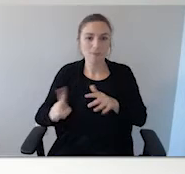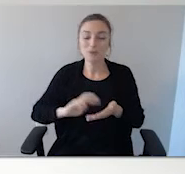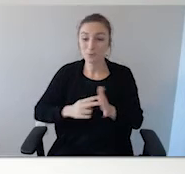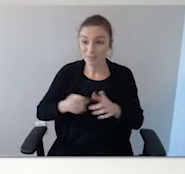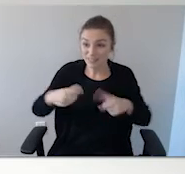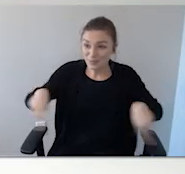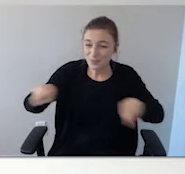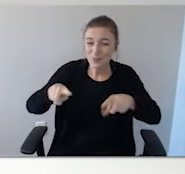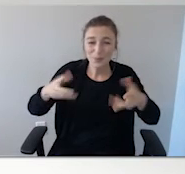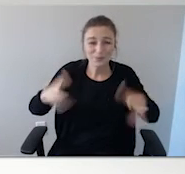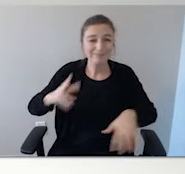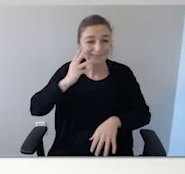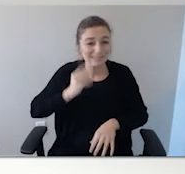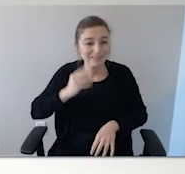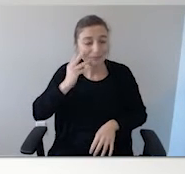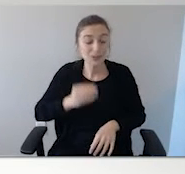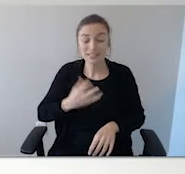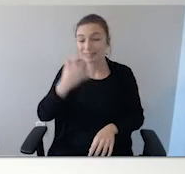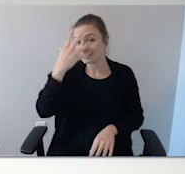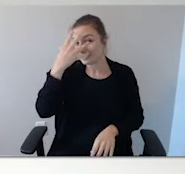we experience a lot of sleep deprivation.